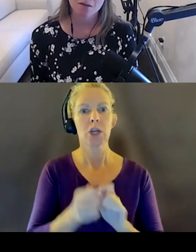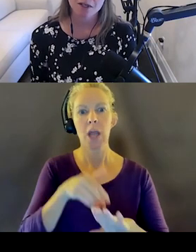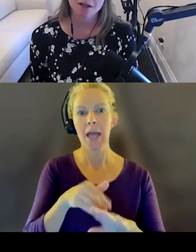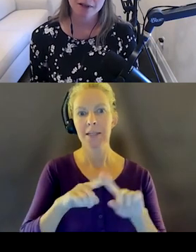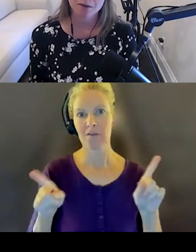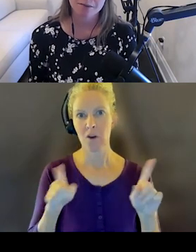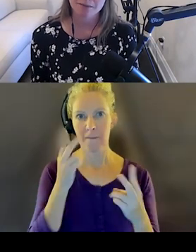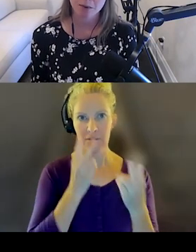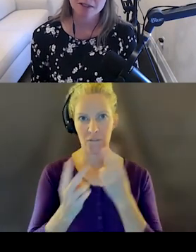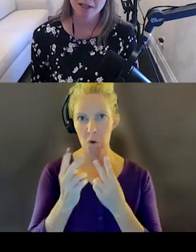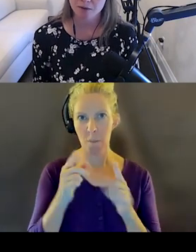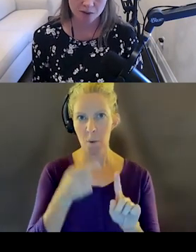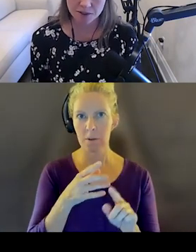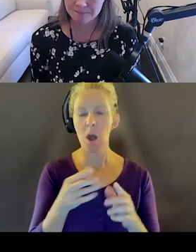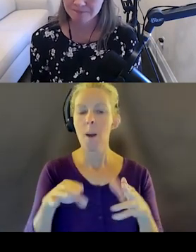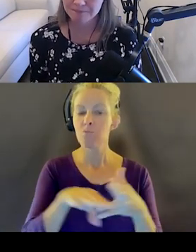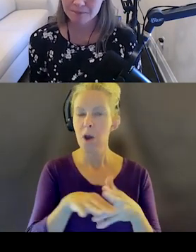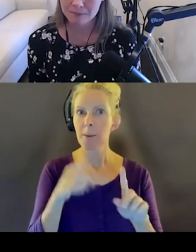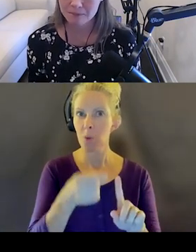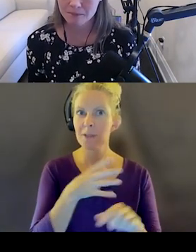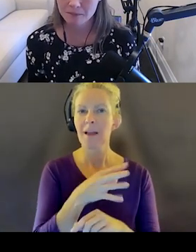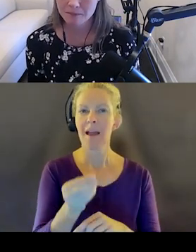of course document those breakpoints and viewports too.